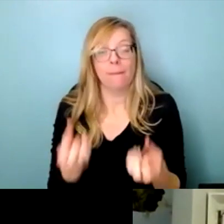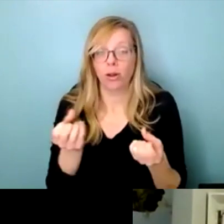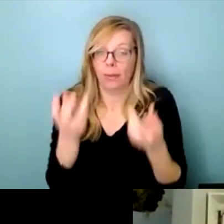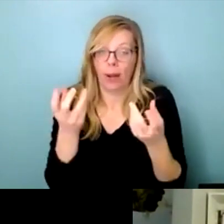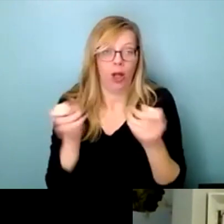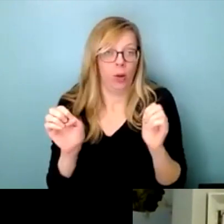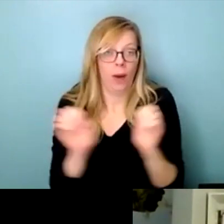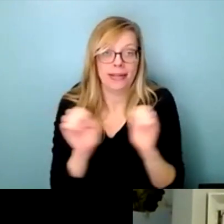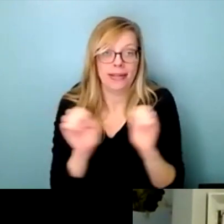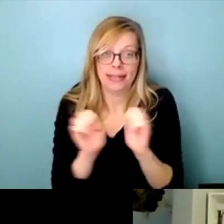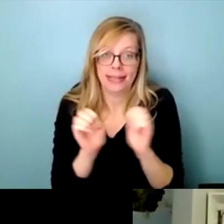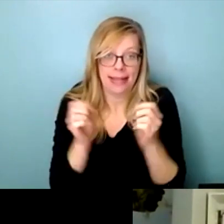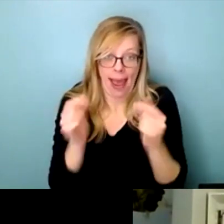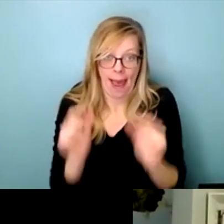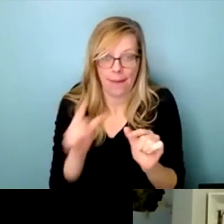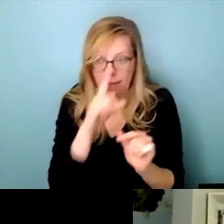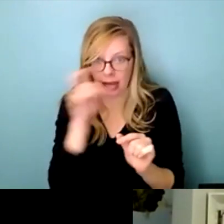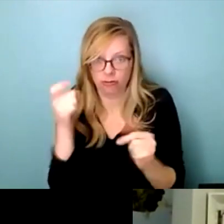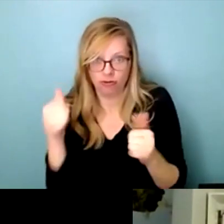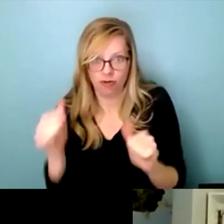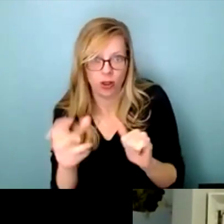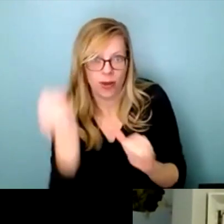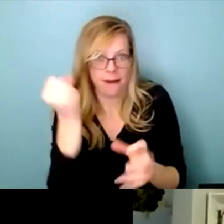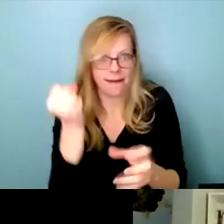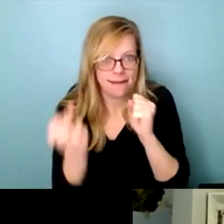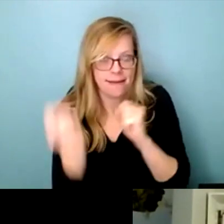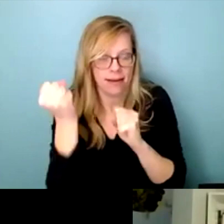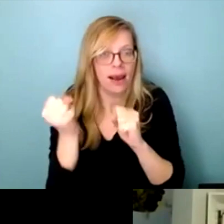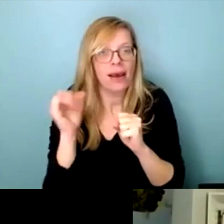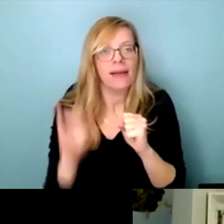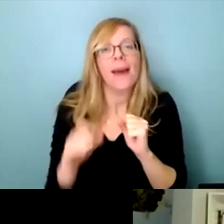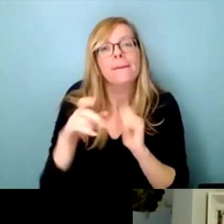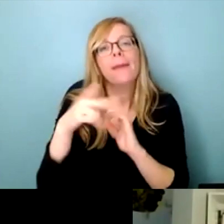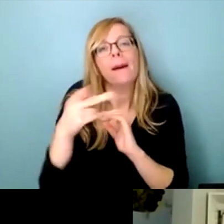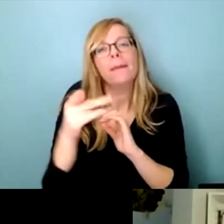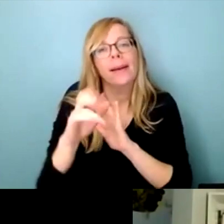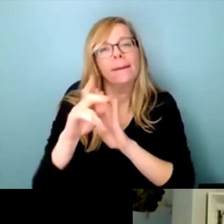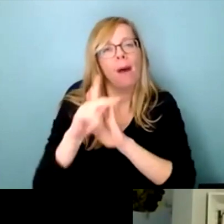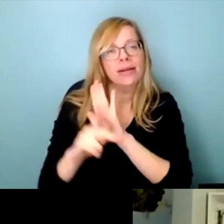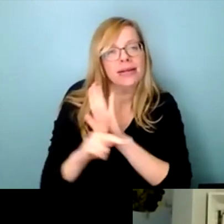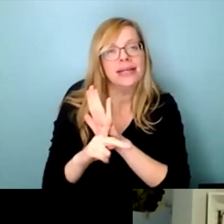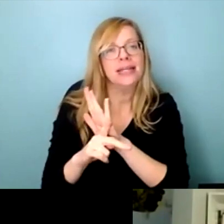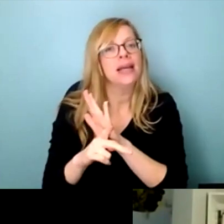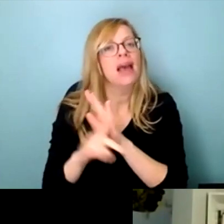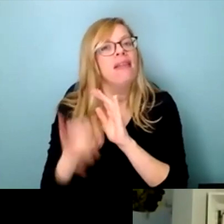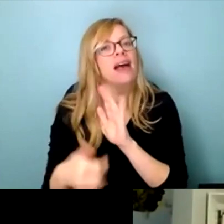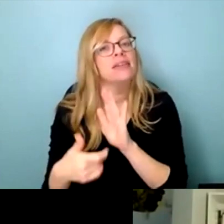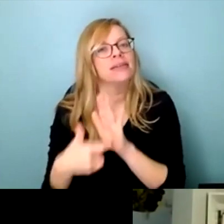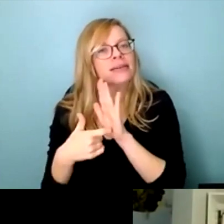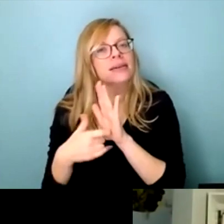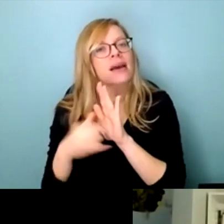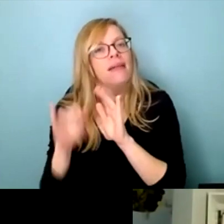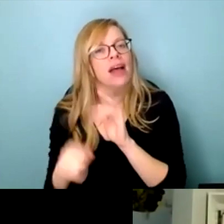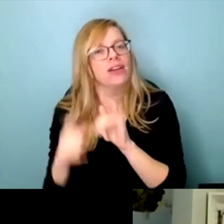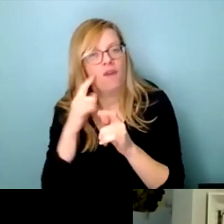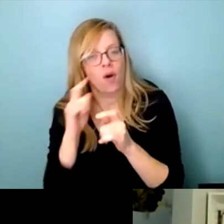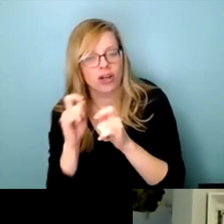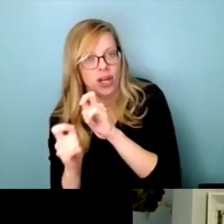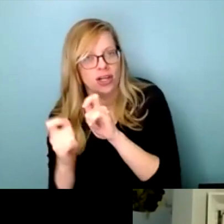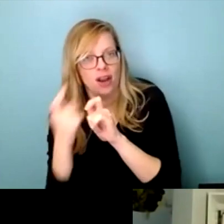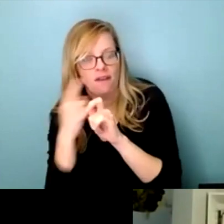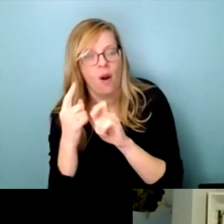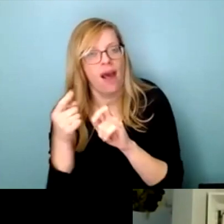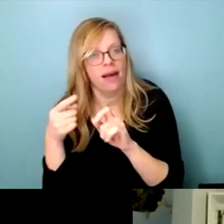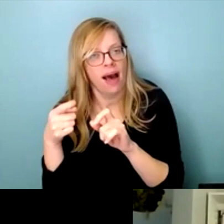effort and the public policy changes that are needed, uh, to support that mission of the last 1% of land. Rhonda